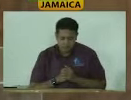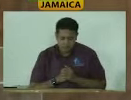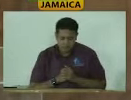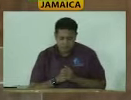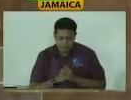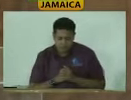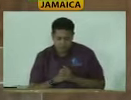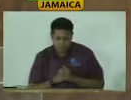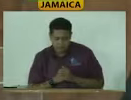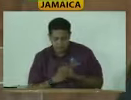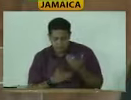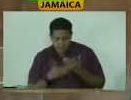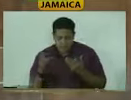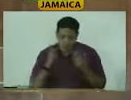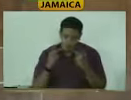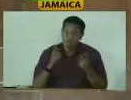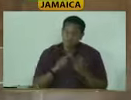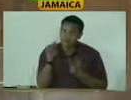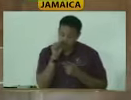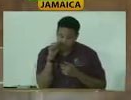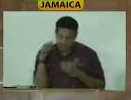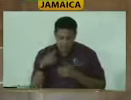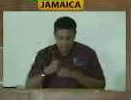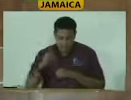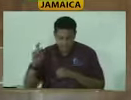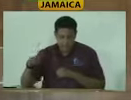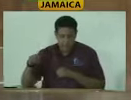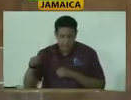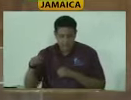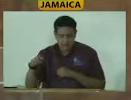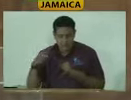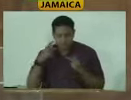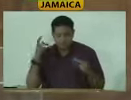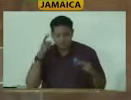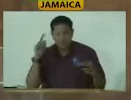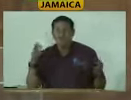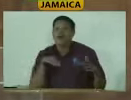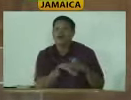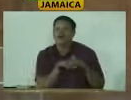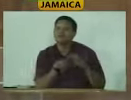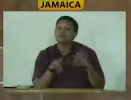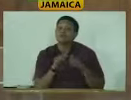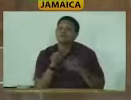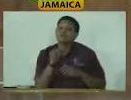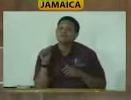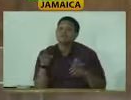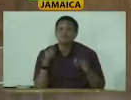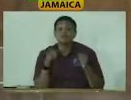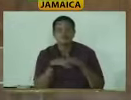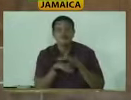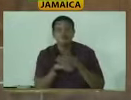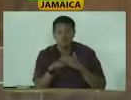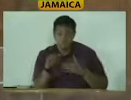sector, to make necessary modifications to ensure access to persons with disabilities. That's a very